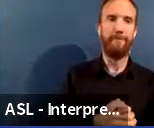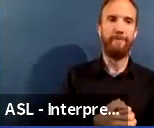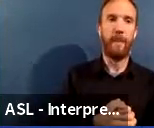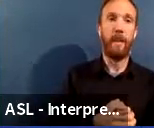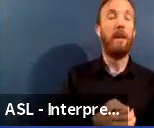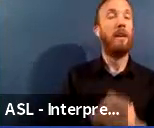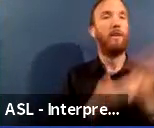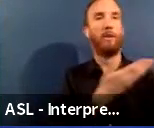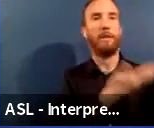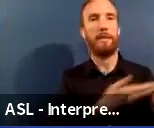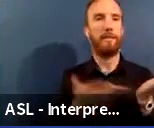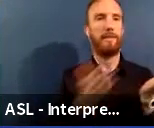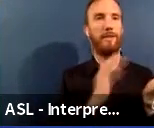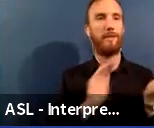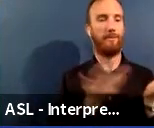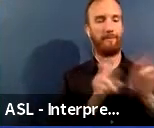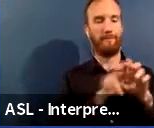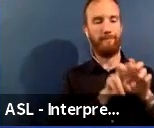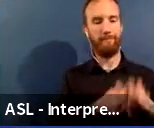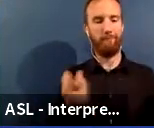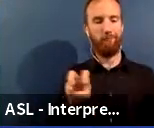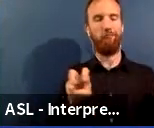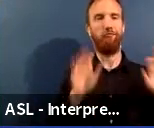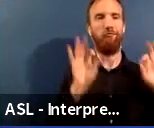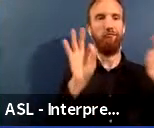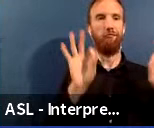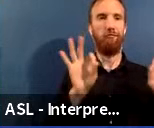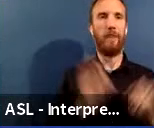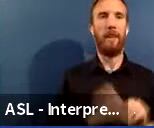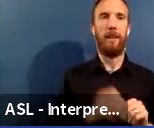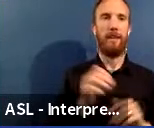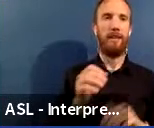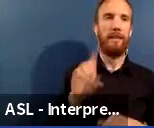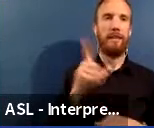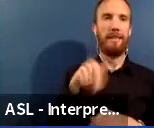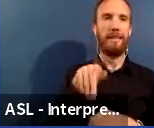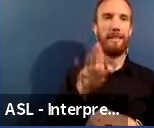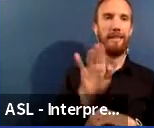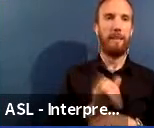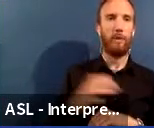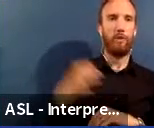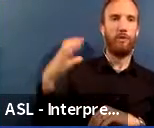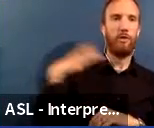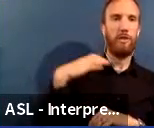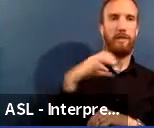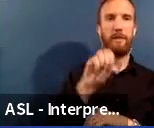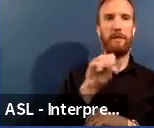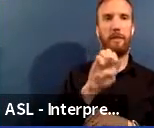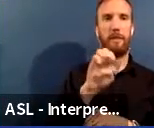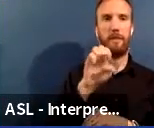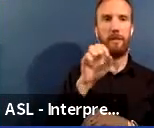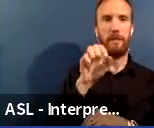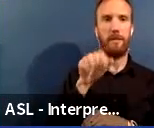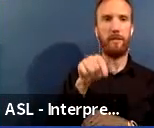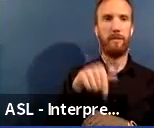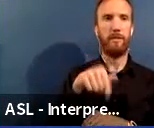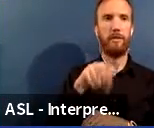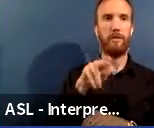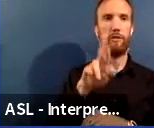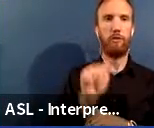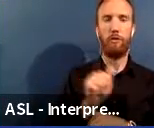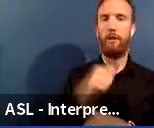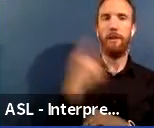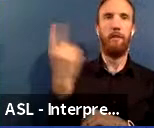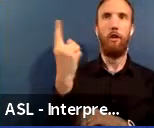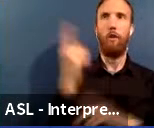So here's the all star cast. Deputy Chief Segura, I appreciate you for always opening up, always showing up in spaces